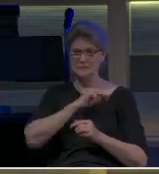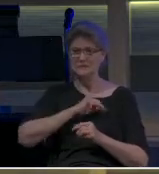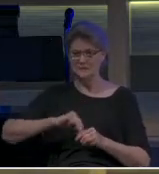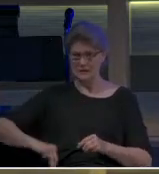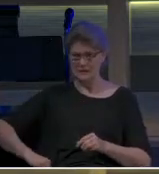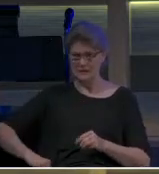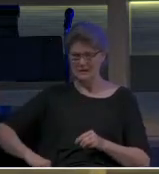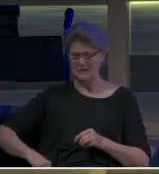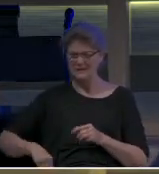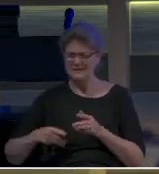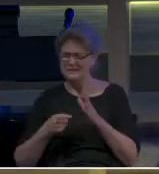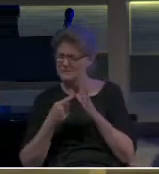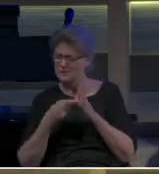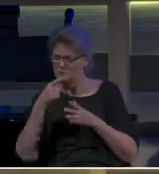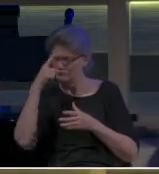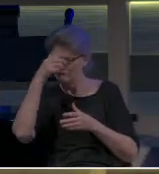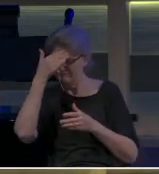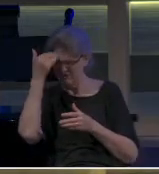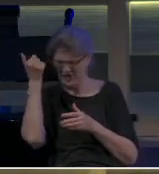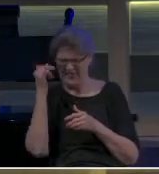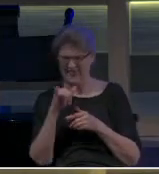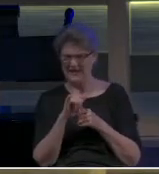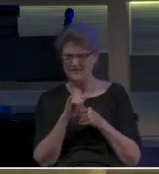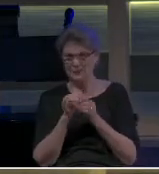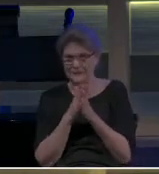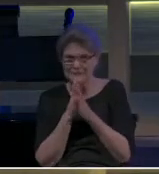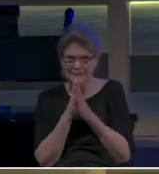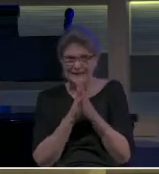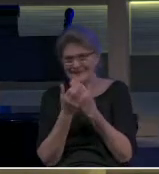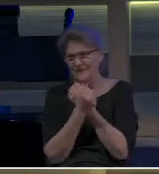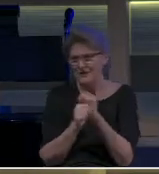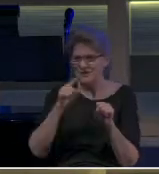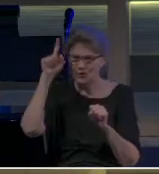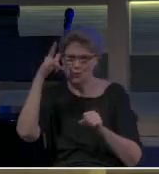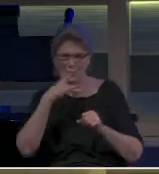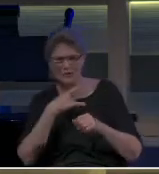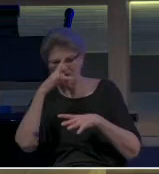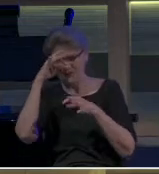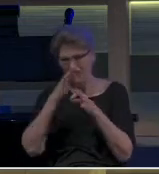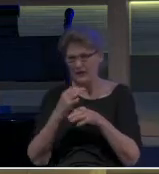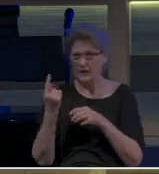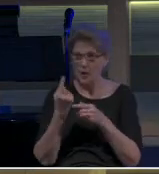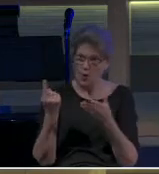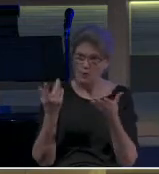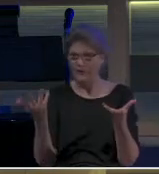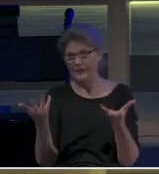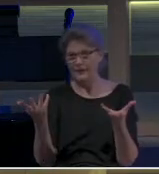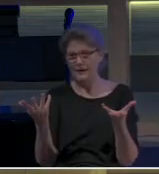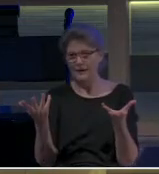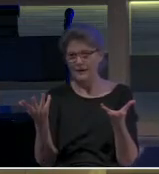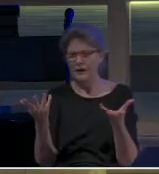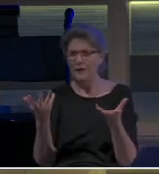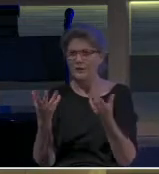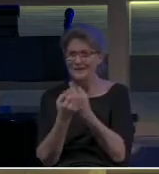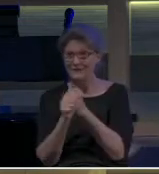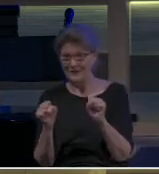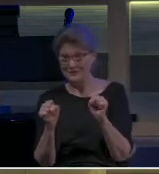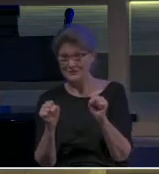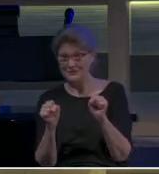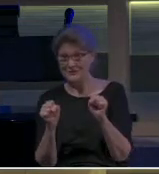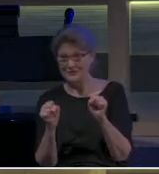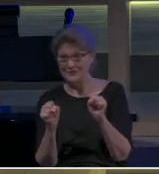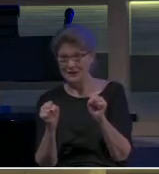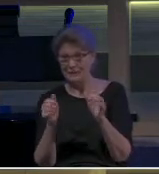are so zealous for salvation by grace through faith alone. And that salvation, that